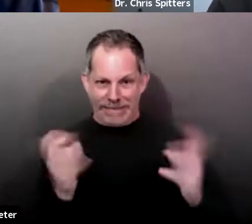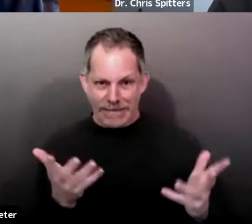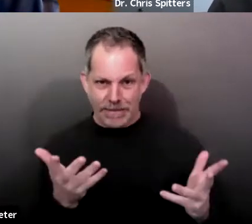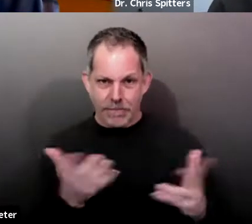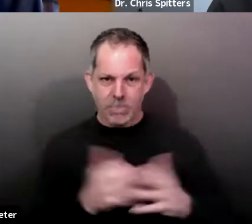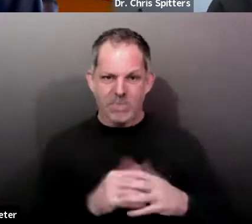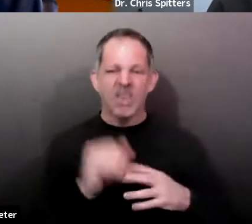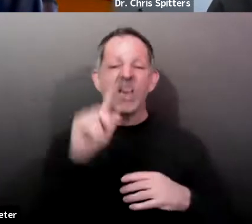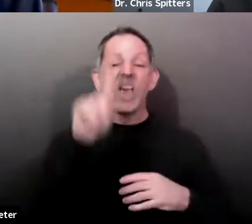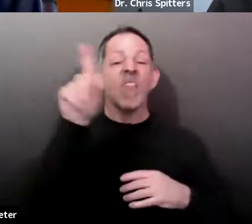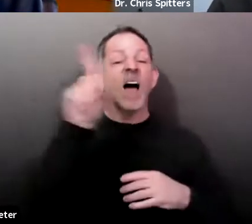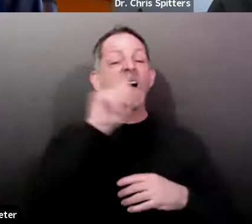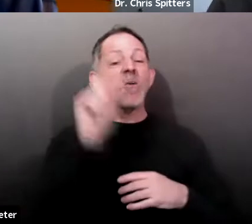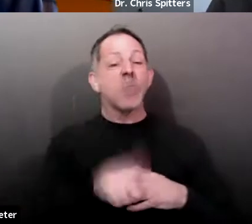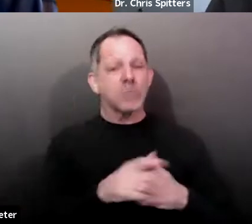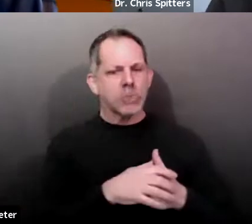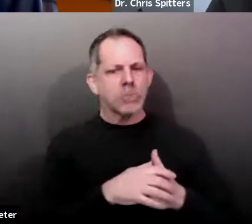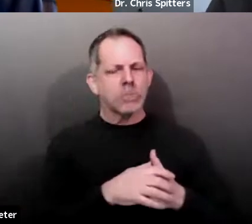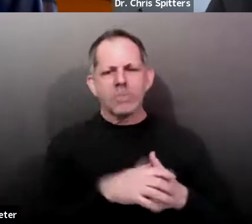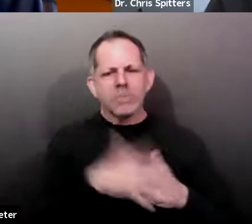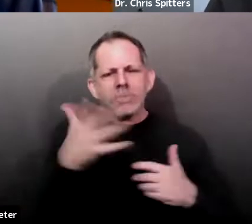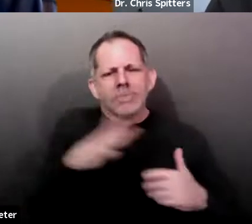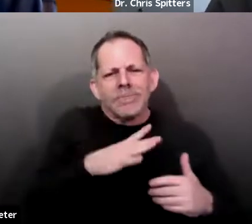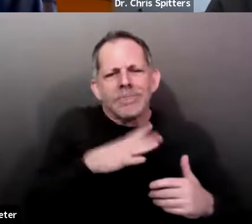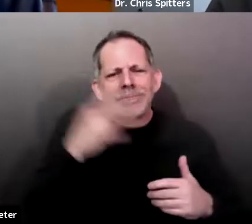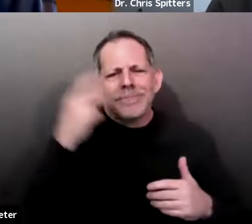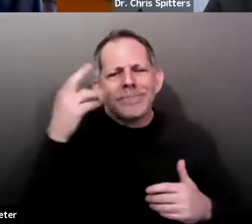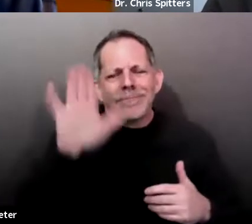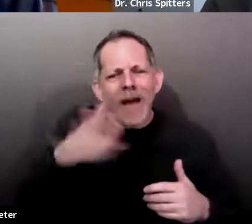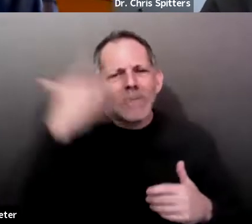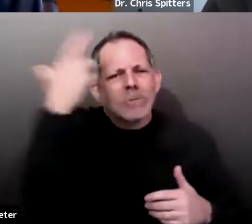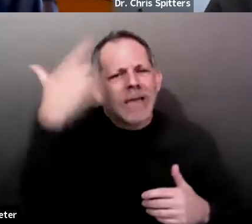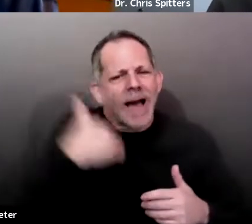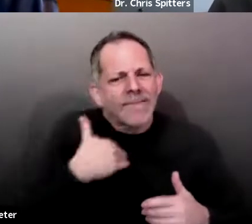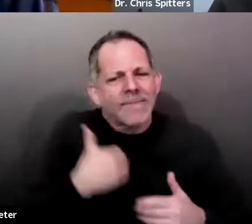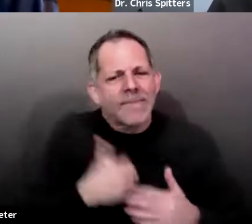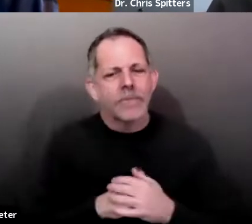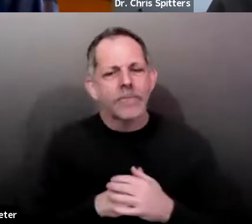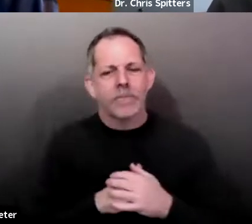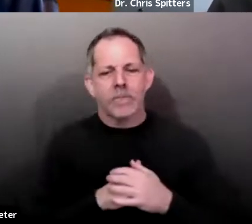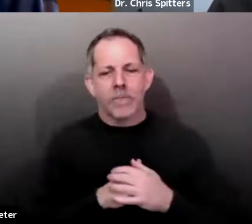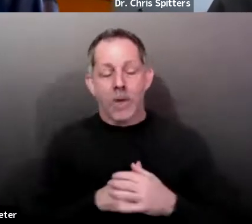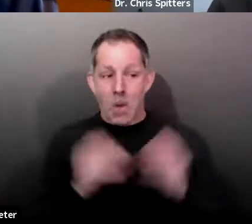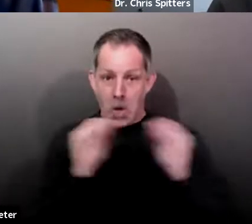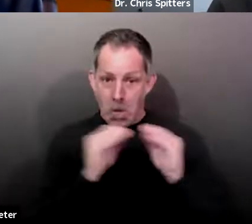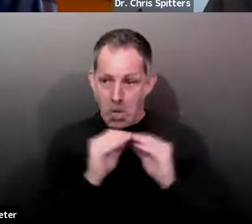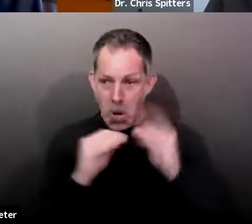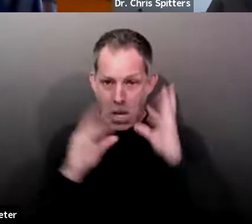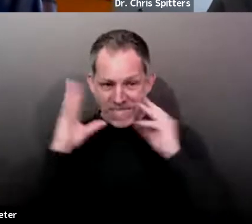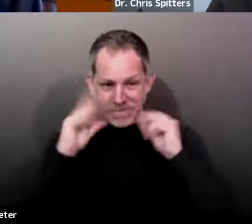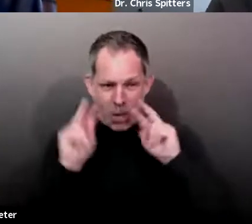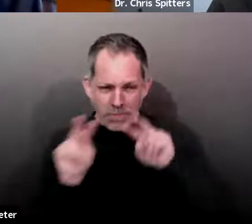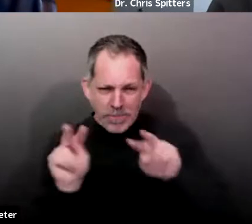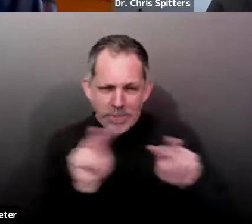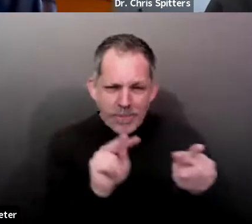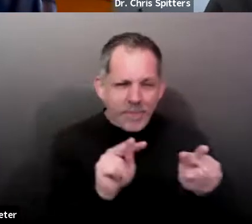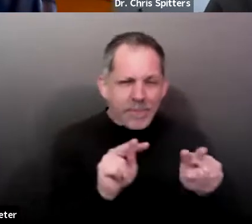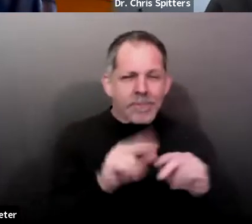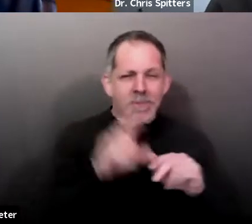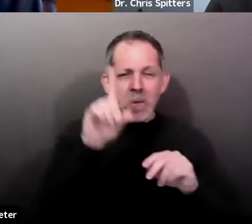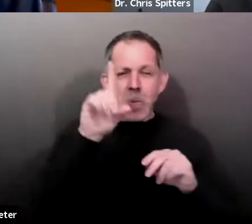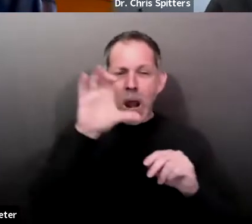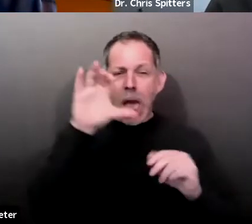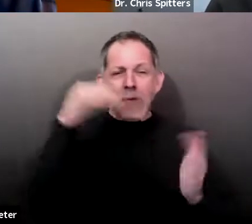reasonable thing as, as, uh, we get more and more experience and hundreds of thousands of people in the County and millions in the state,